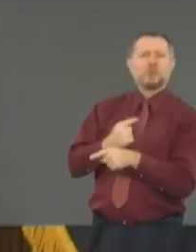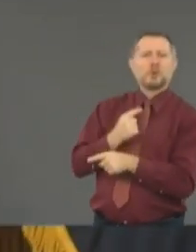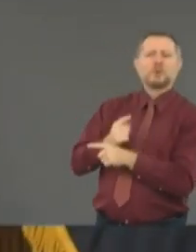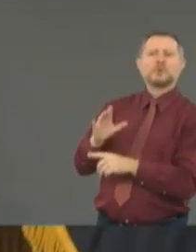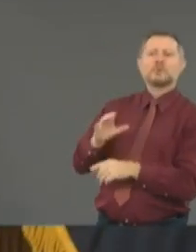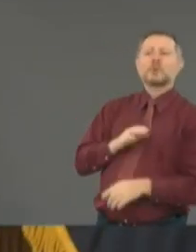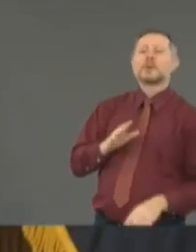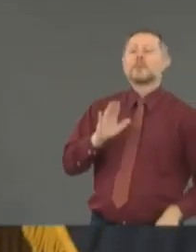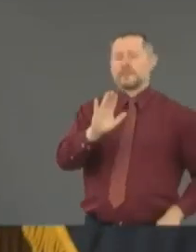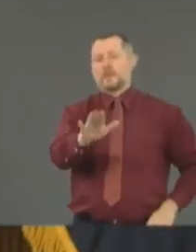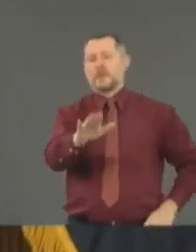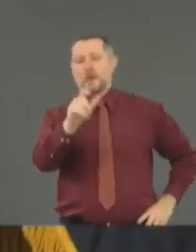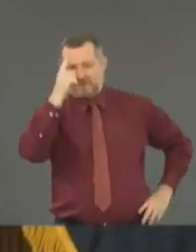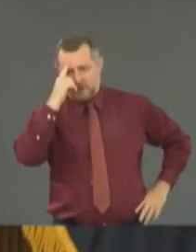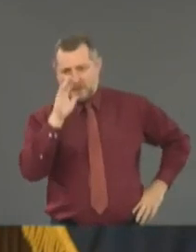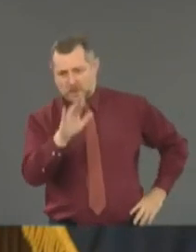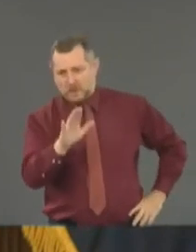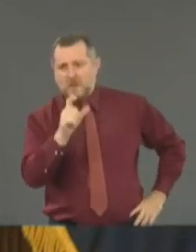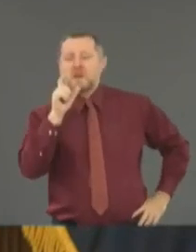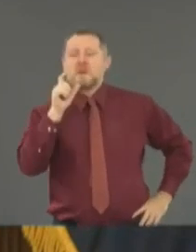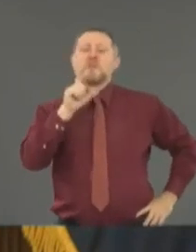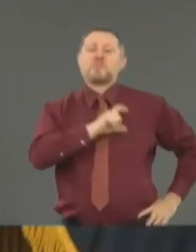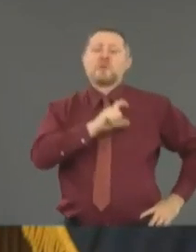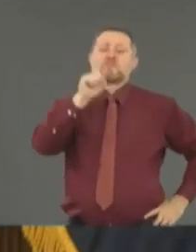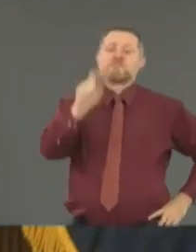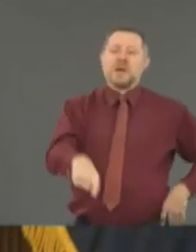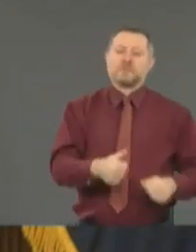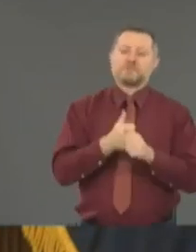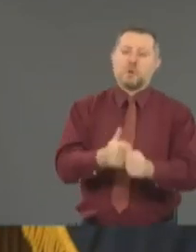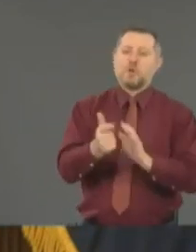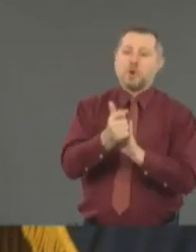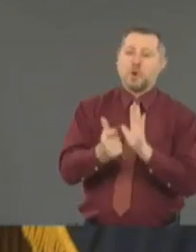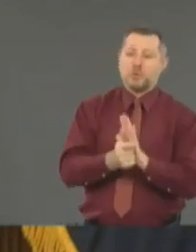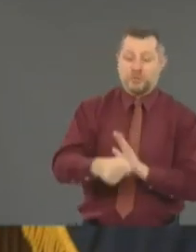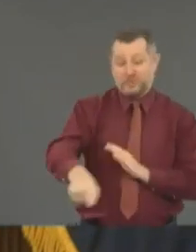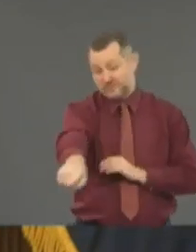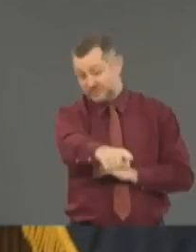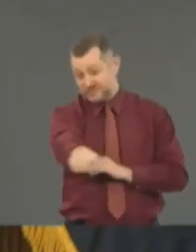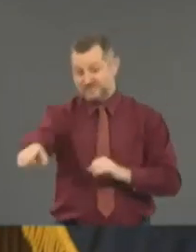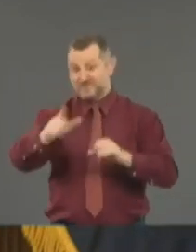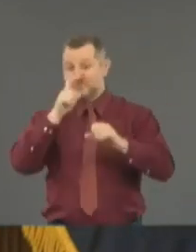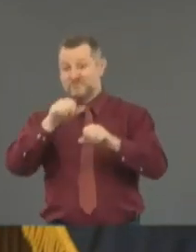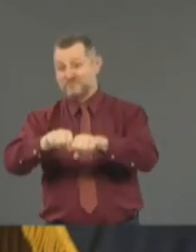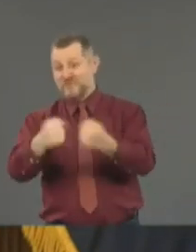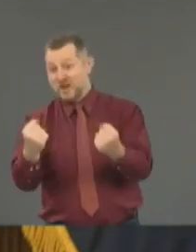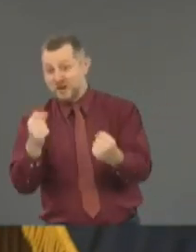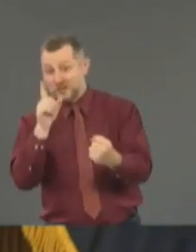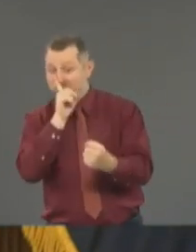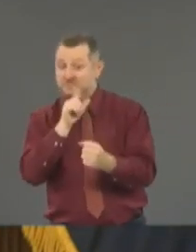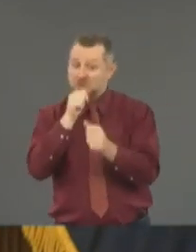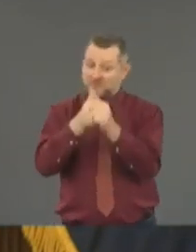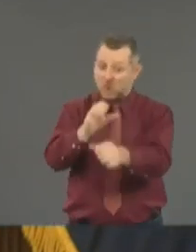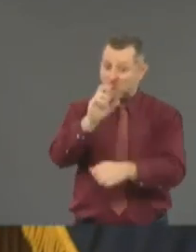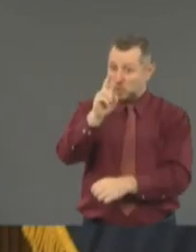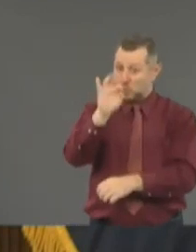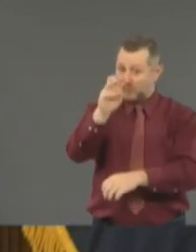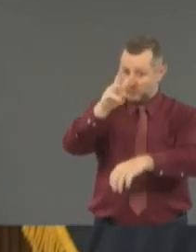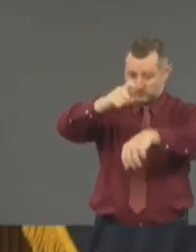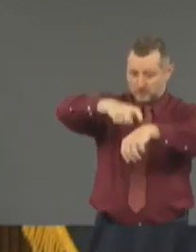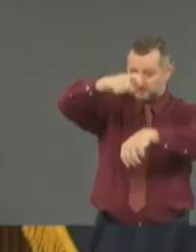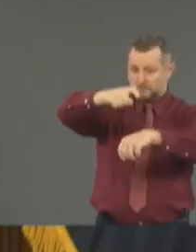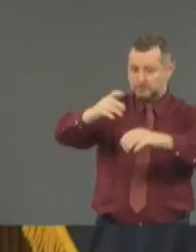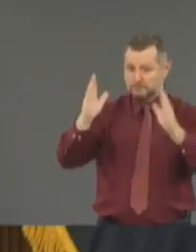If the curfew – if you are violating the curfew, and you refuse to leave, so you